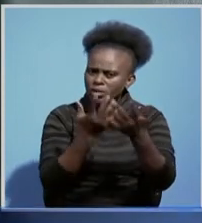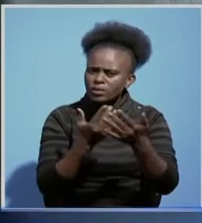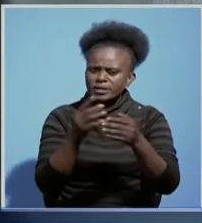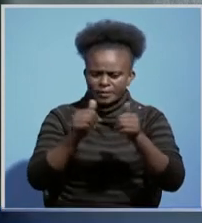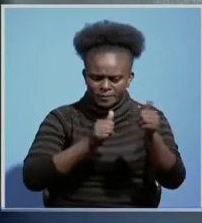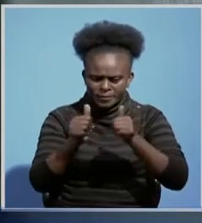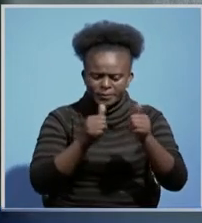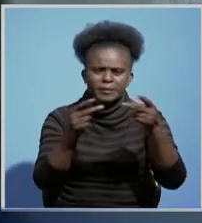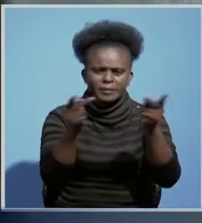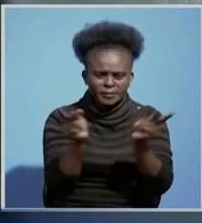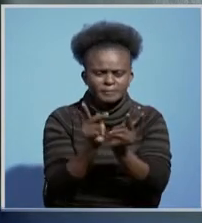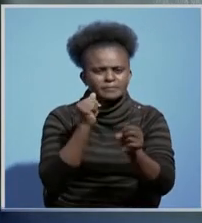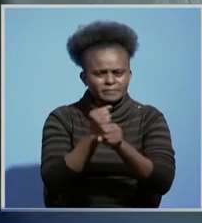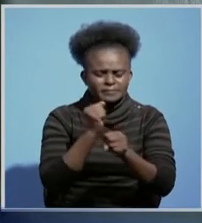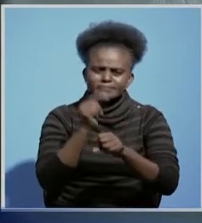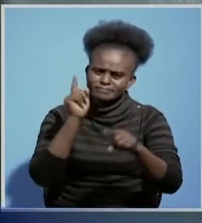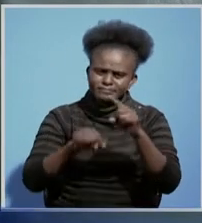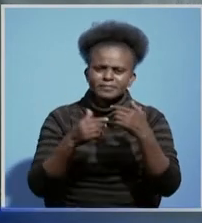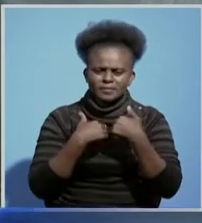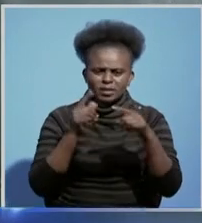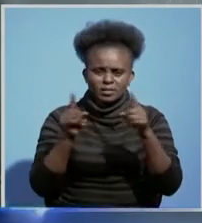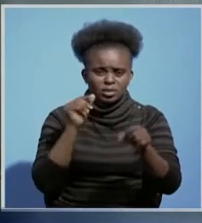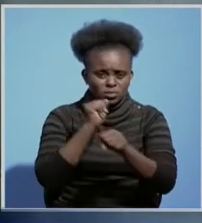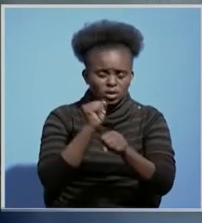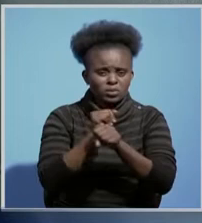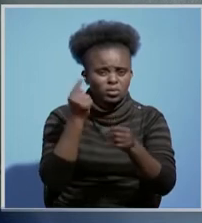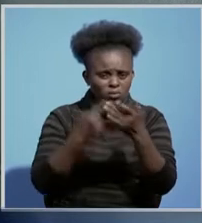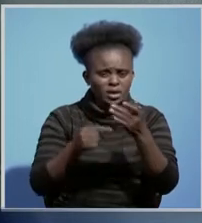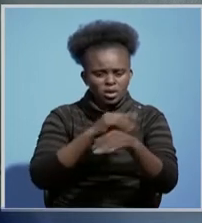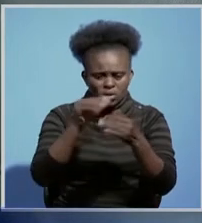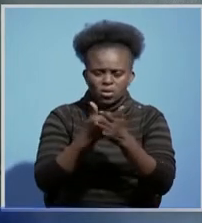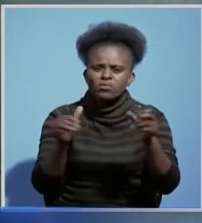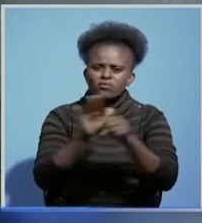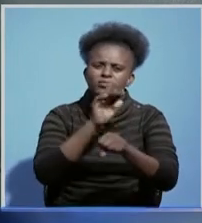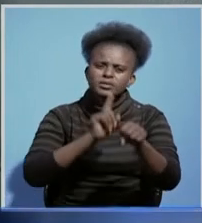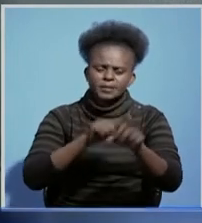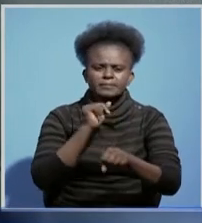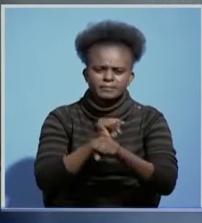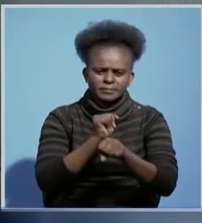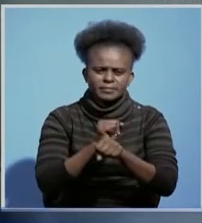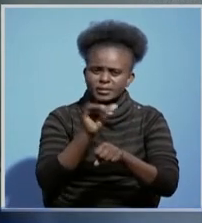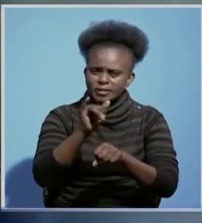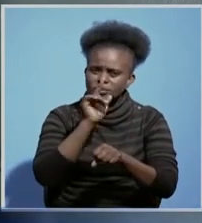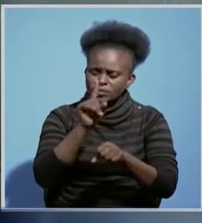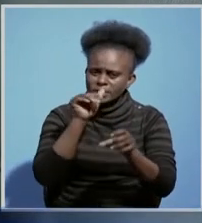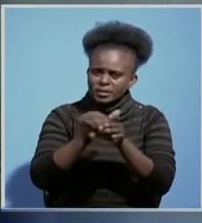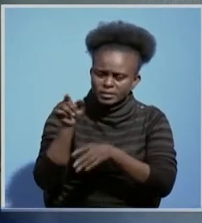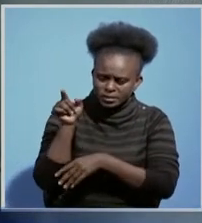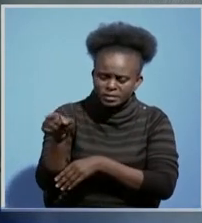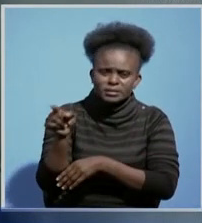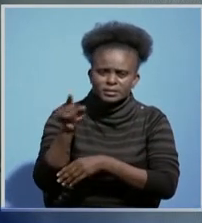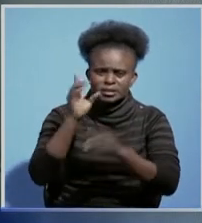positions can no longer do so but have to work on substantive positions. It is at the backdrop of this